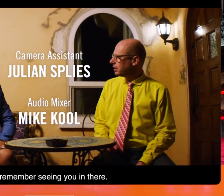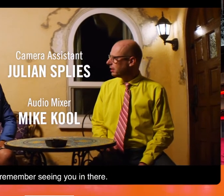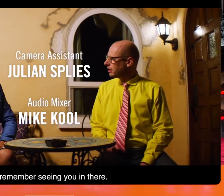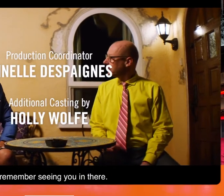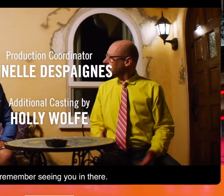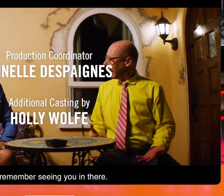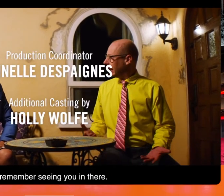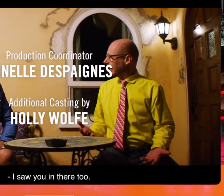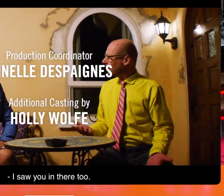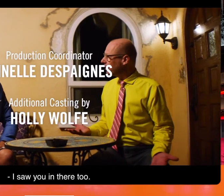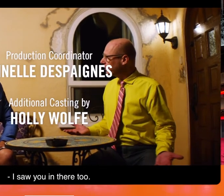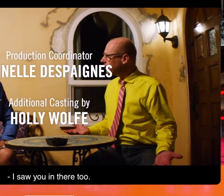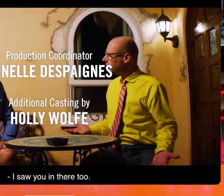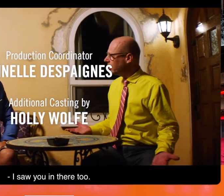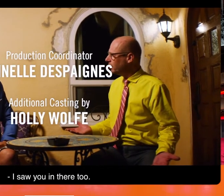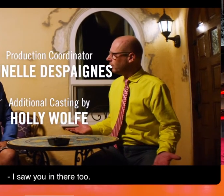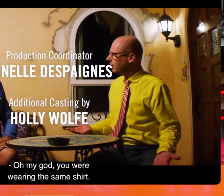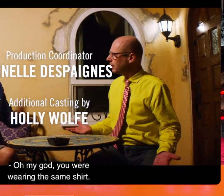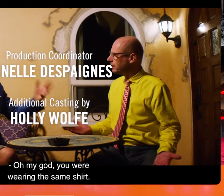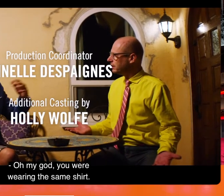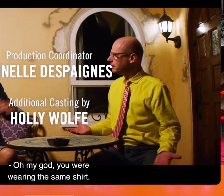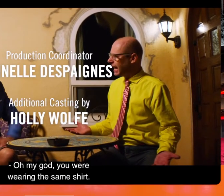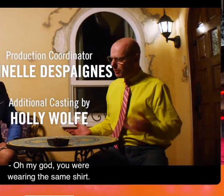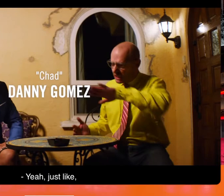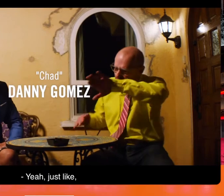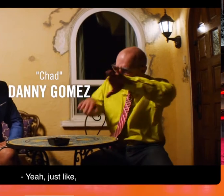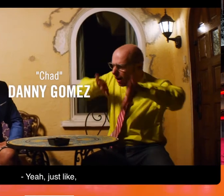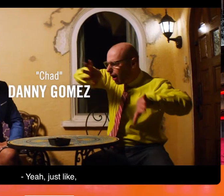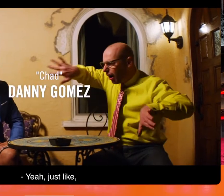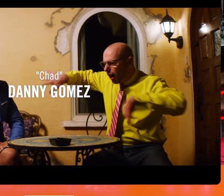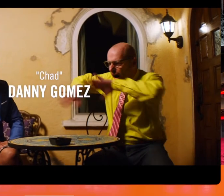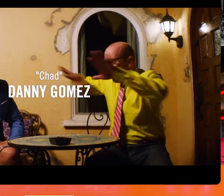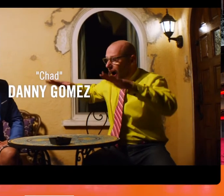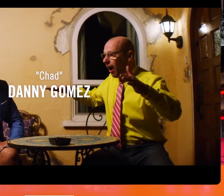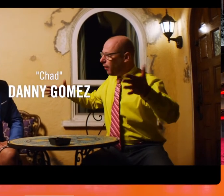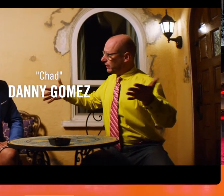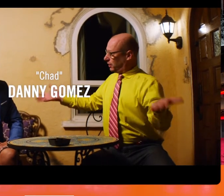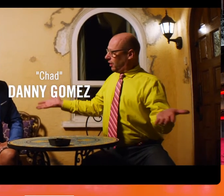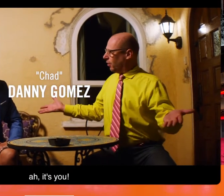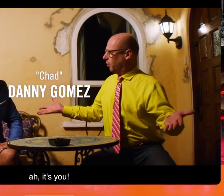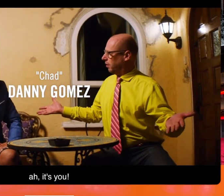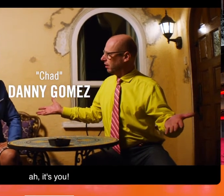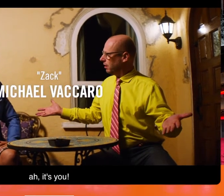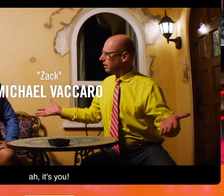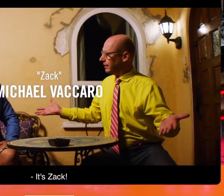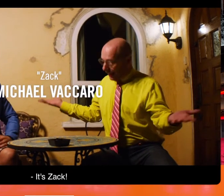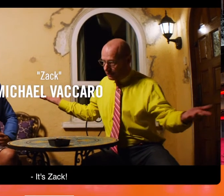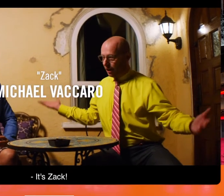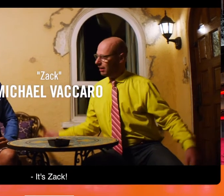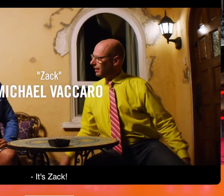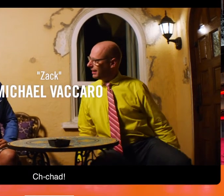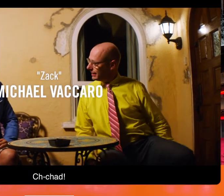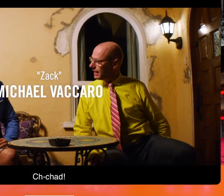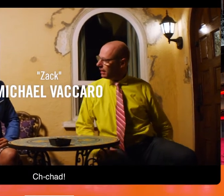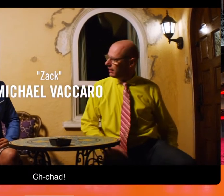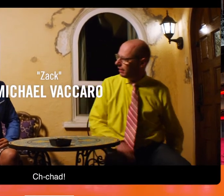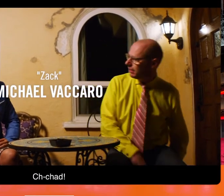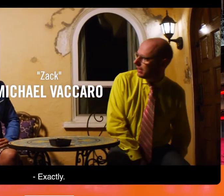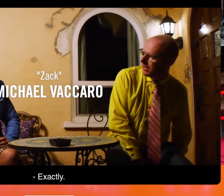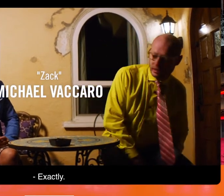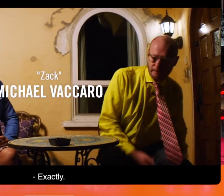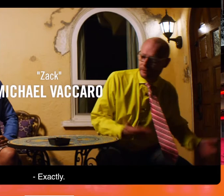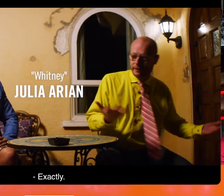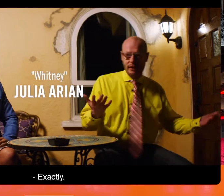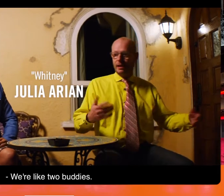seeing you in there. I saw you in there. I'm like, God, you were wearing the same shirt. I was like... Oh, it's you. It's Chad. It's Chad. Exactly.